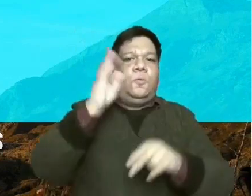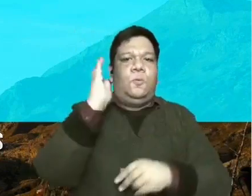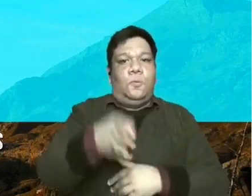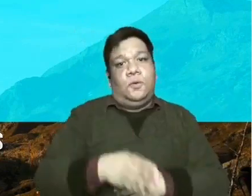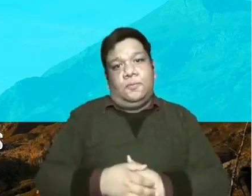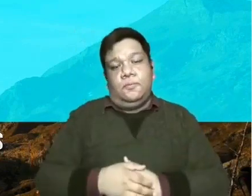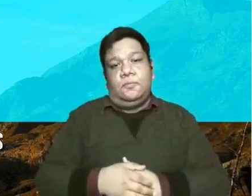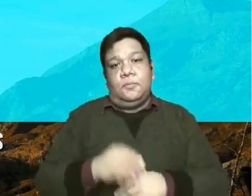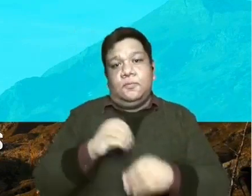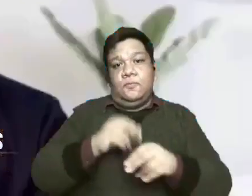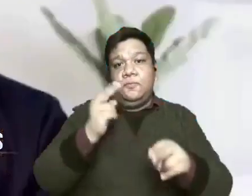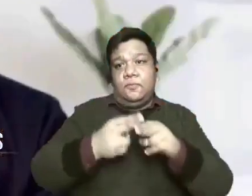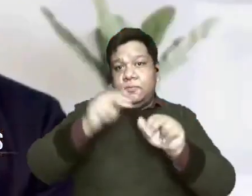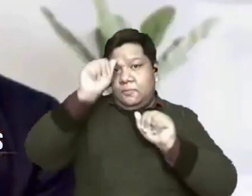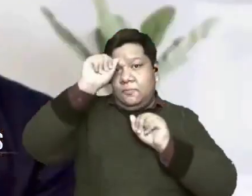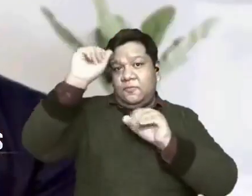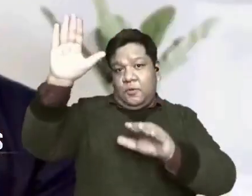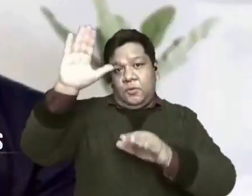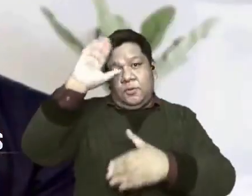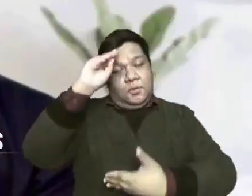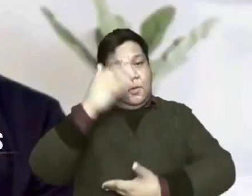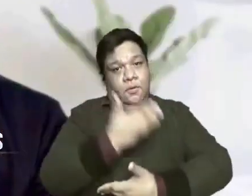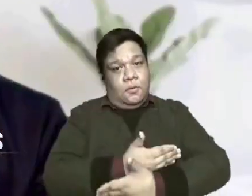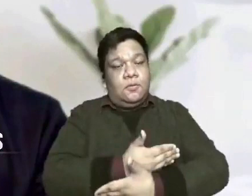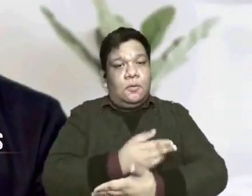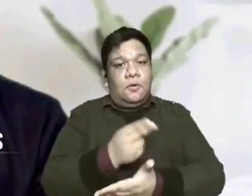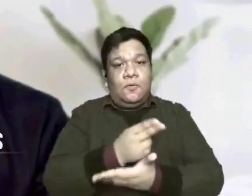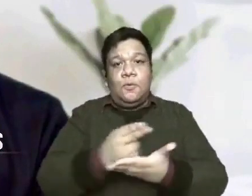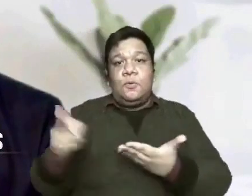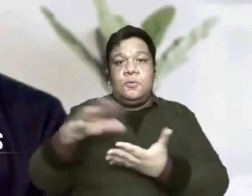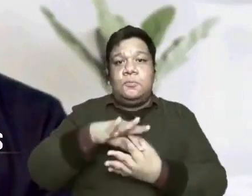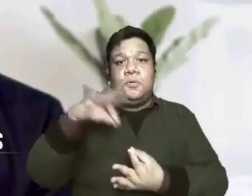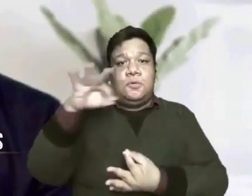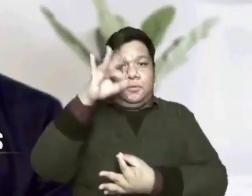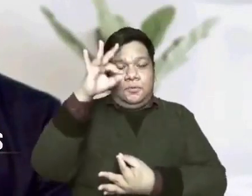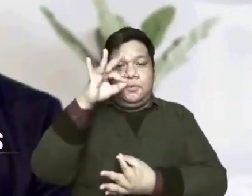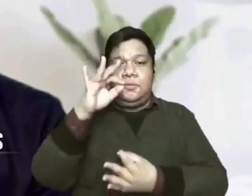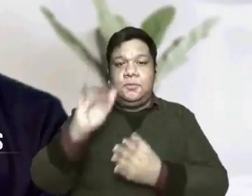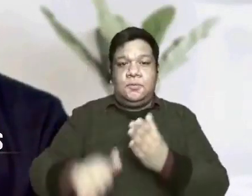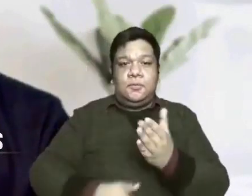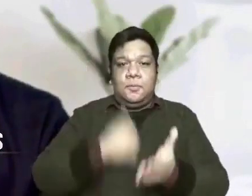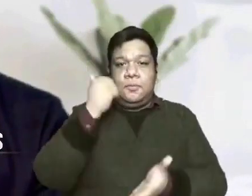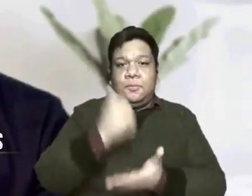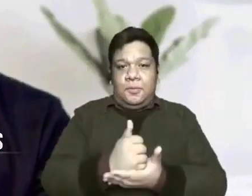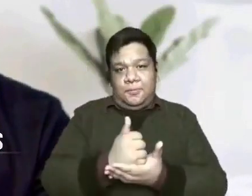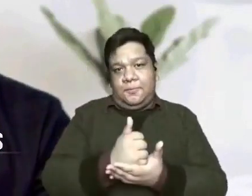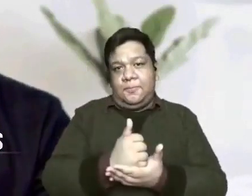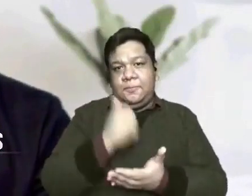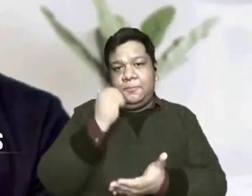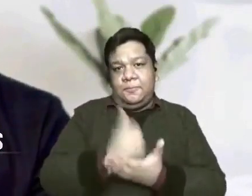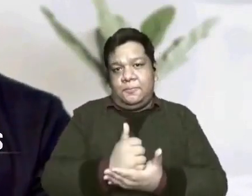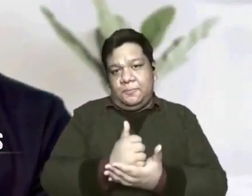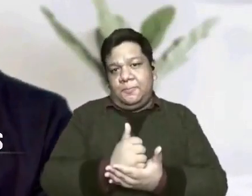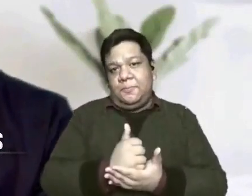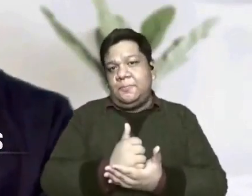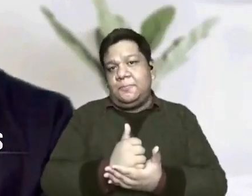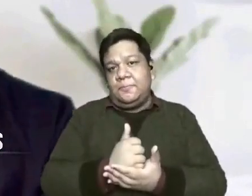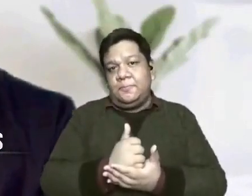more in the name of the father and of the son and of the holy spirit amen and amen